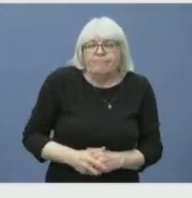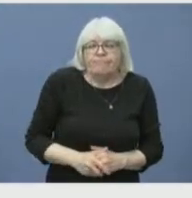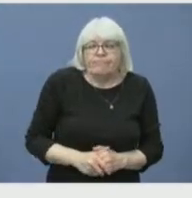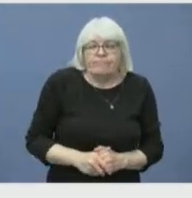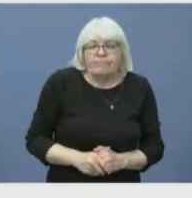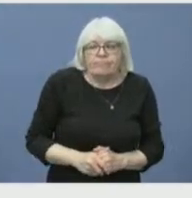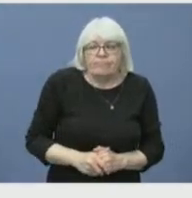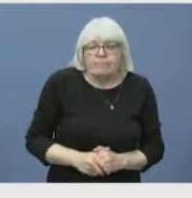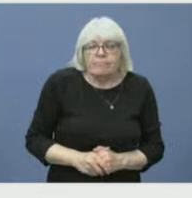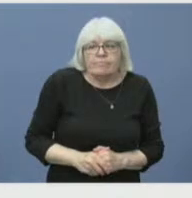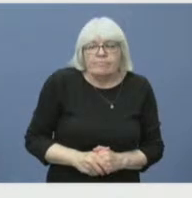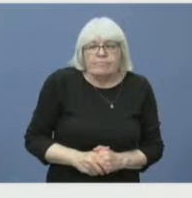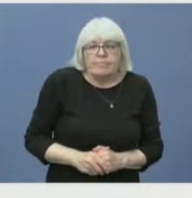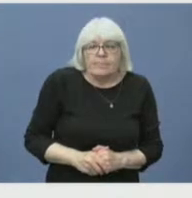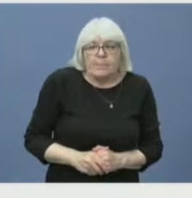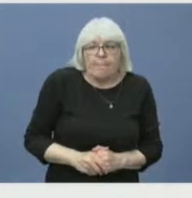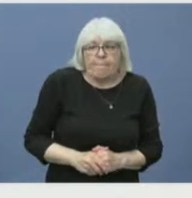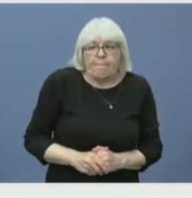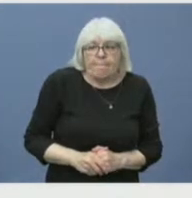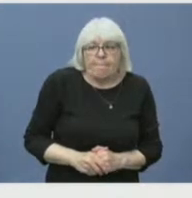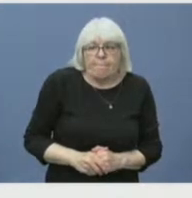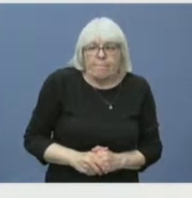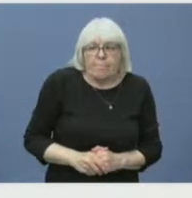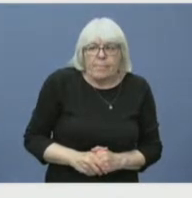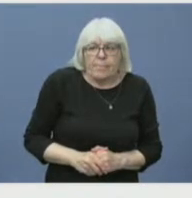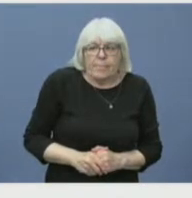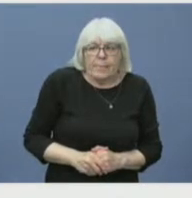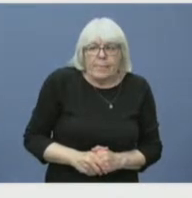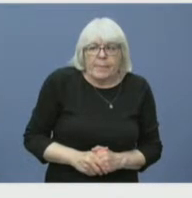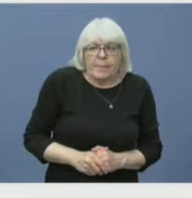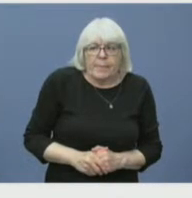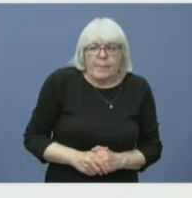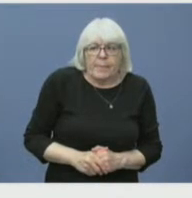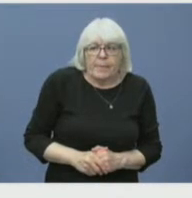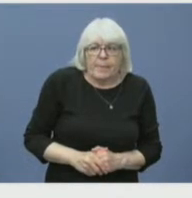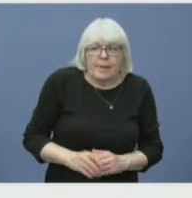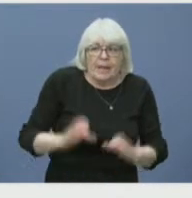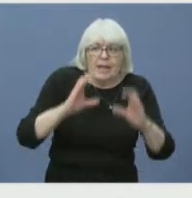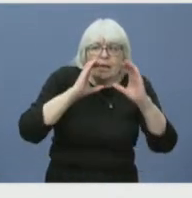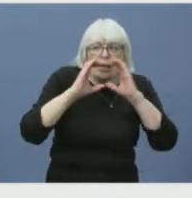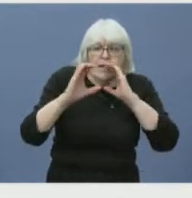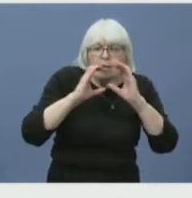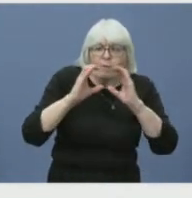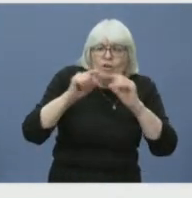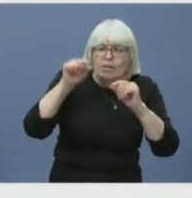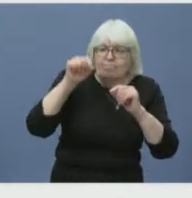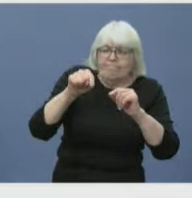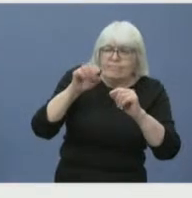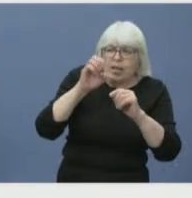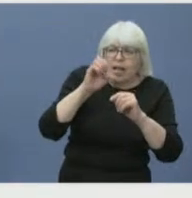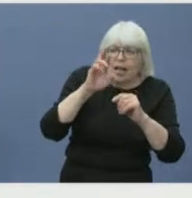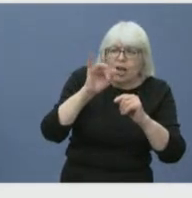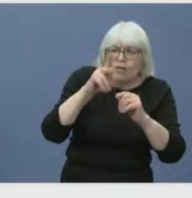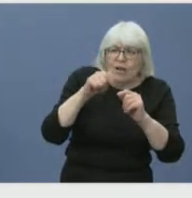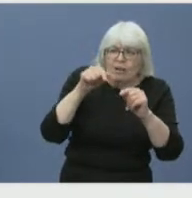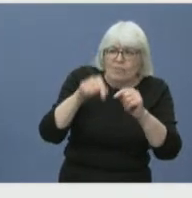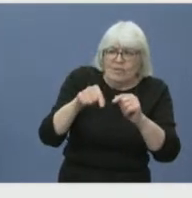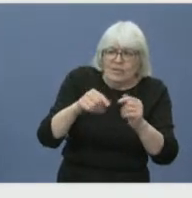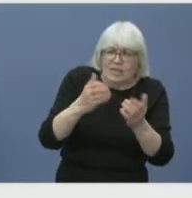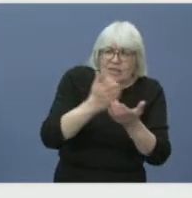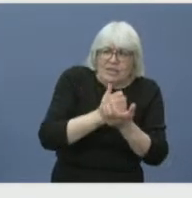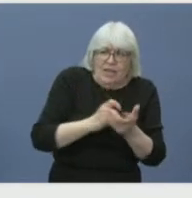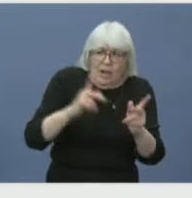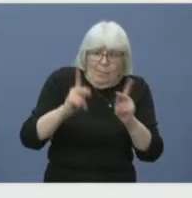just want to circle back to communications with Erica Fleck. And, you know, a lot of residents who are still evacuated from the Tantallon areas of concern